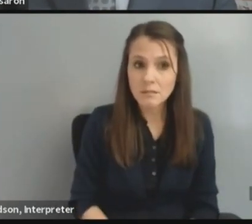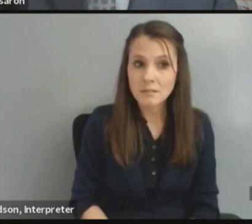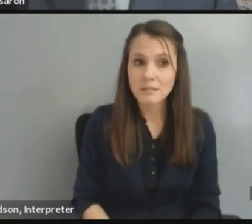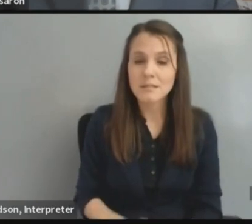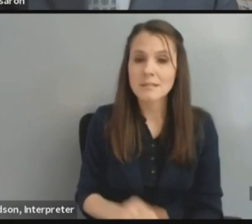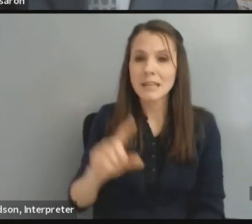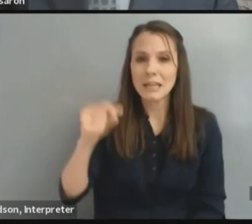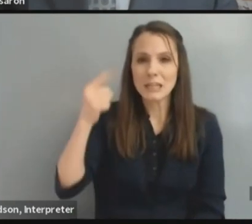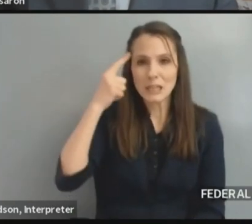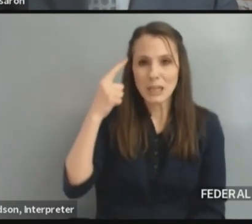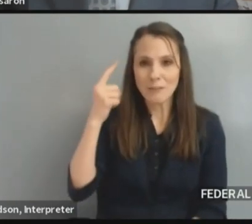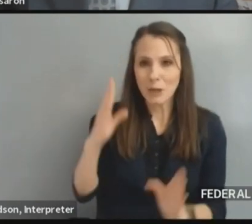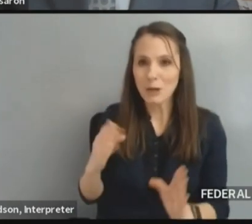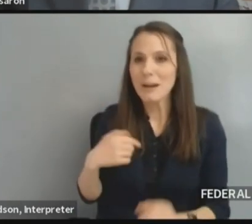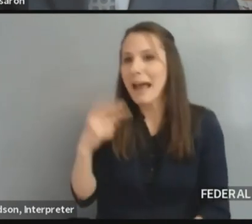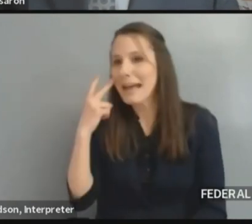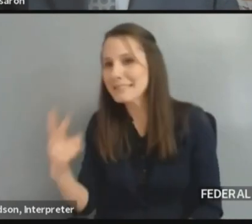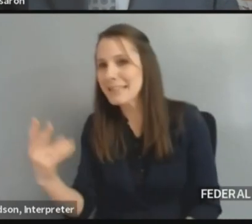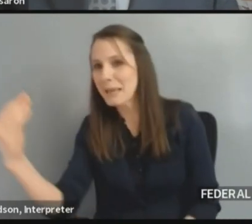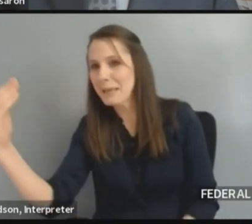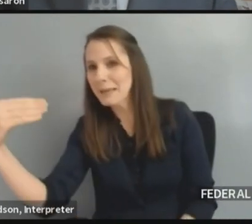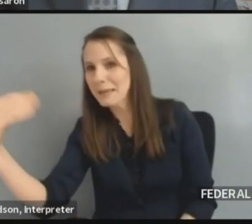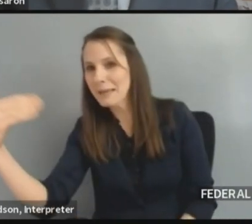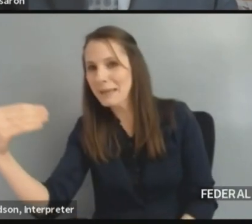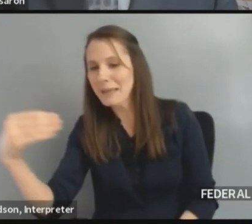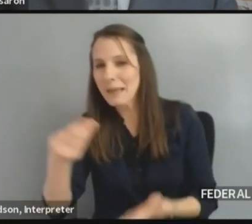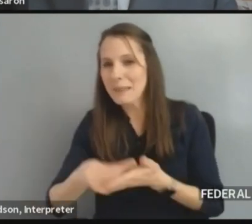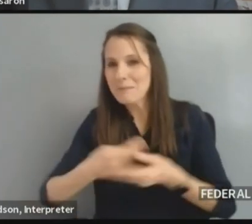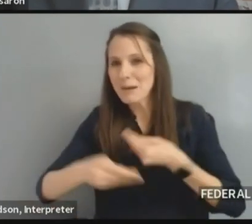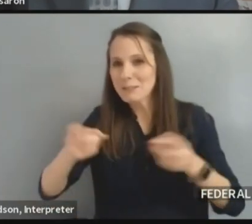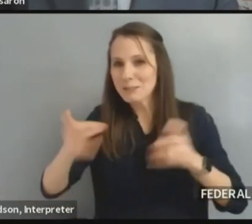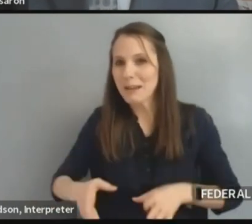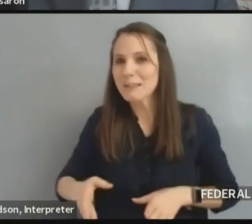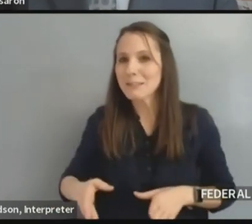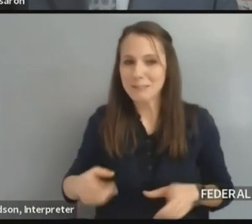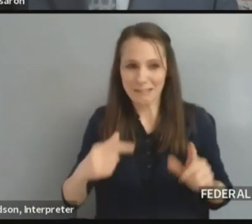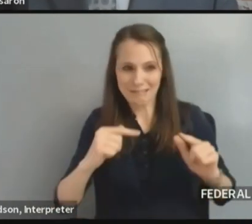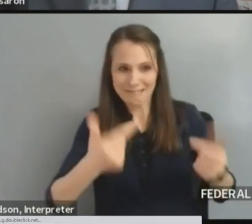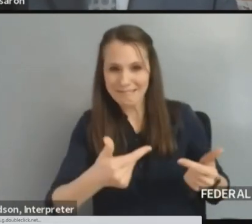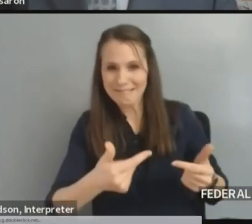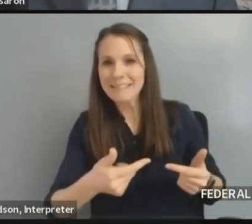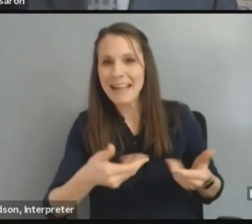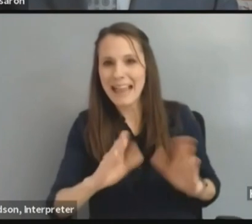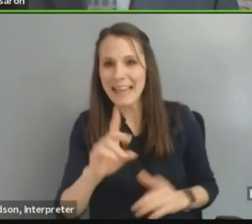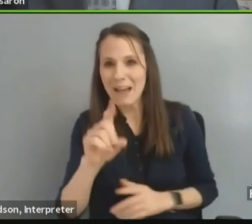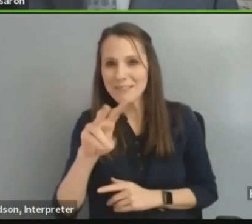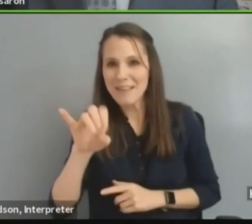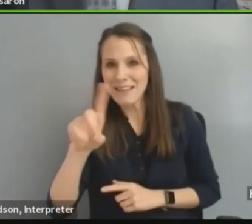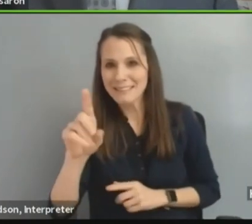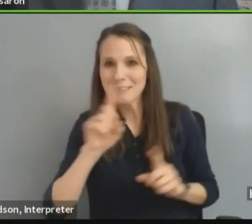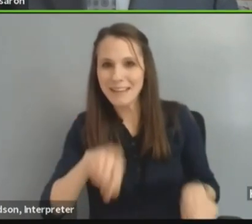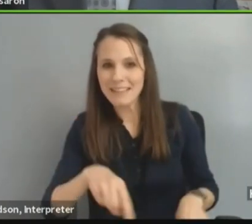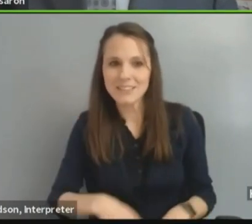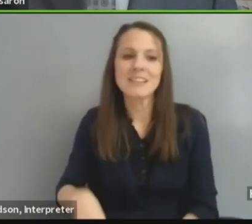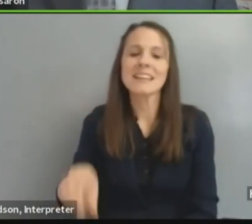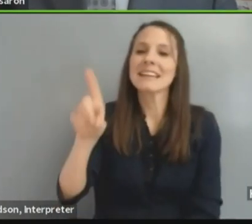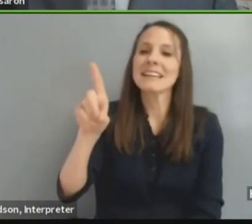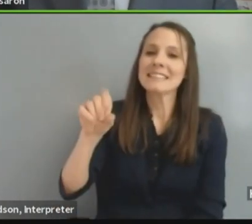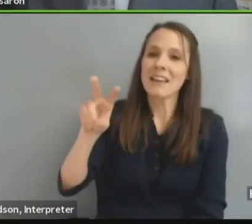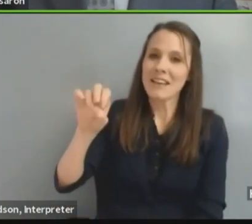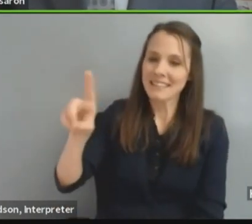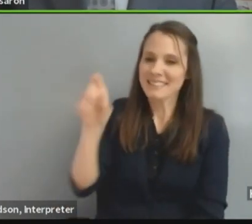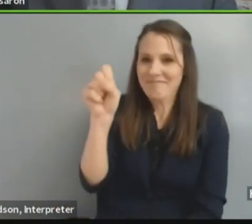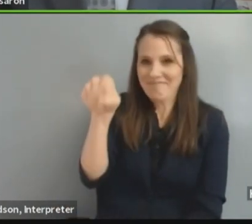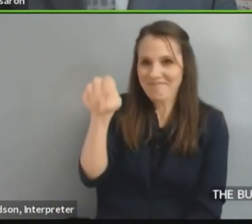I see the budget director nodding. I'm going to let the budget director help you out there, Rick. Thank you. Yeah, Rick, you're 100% right.